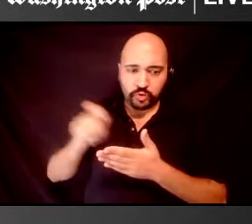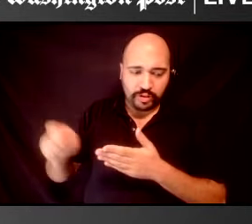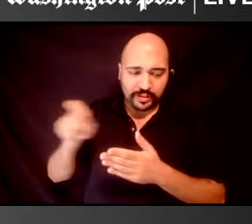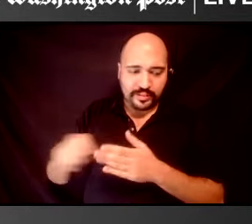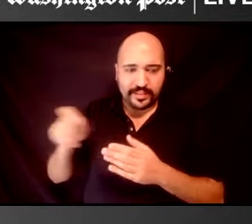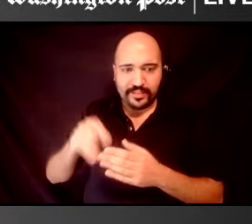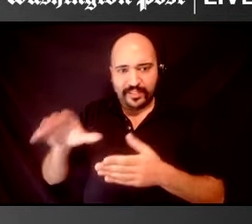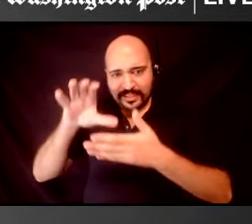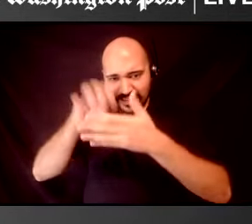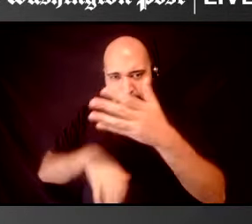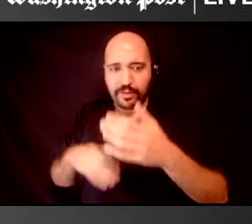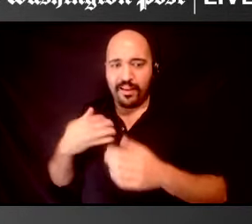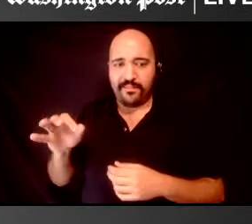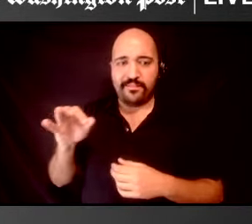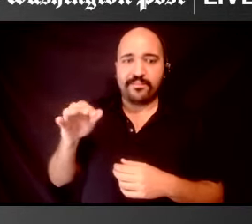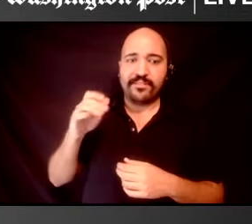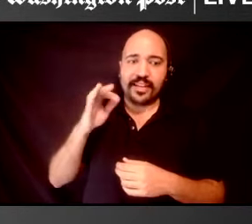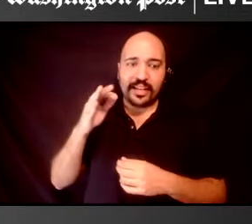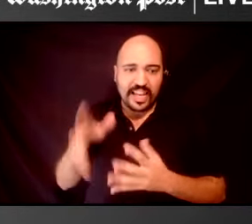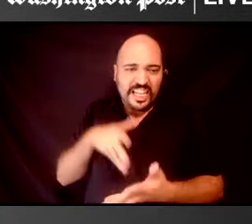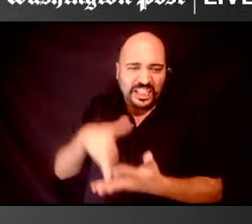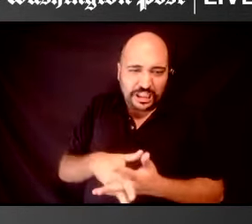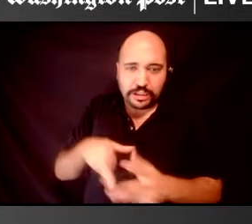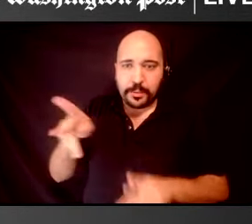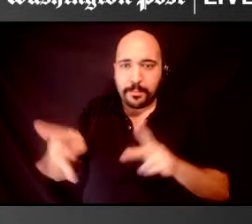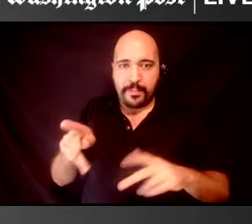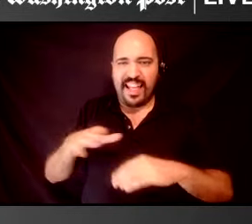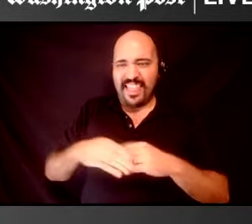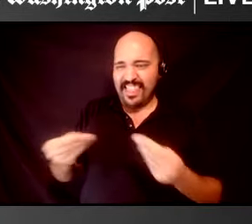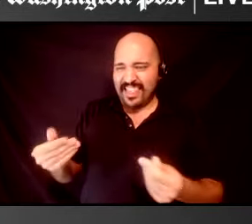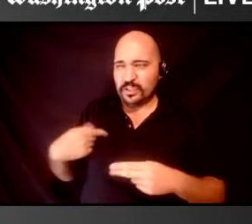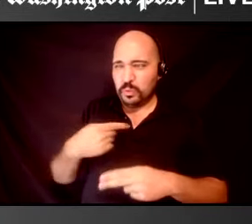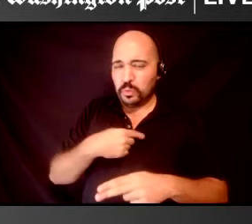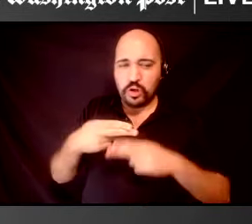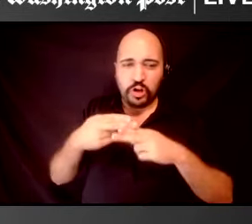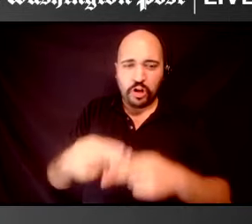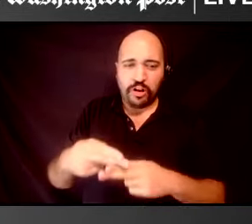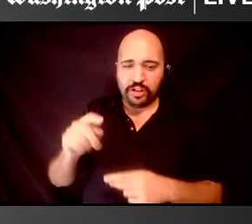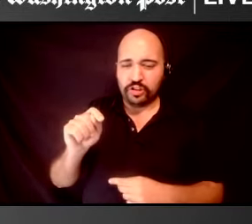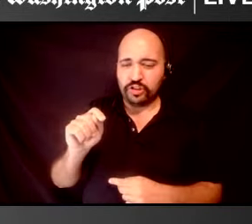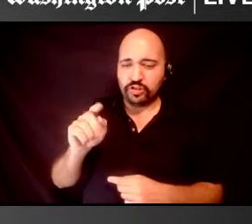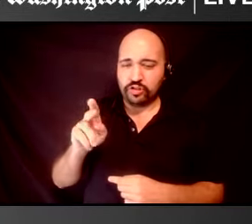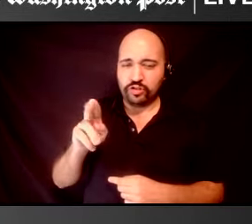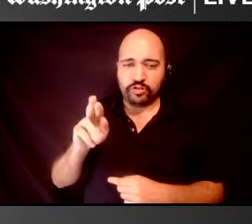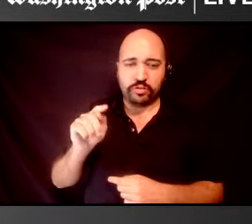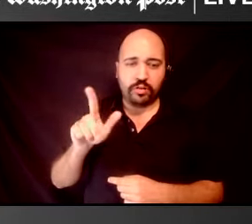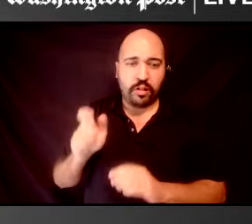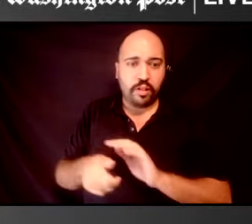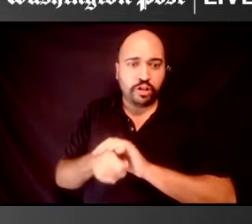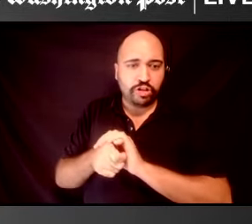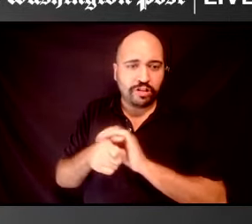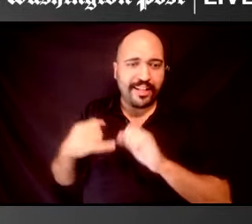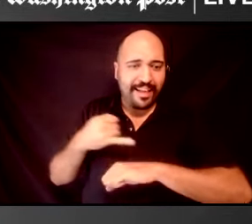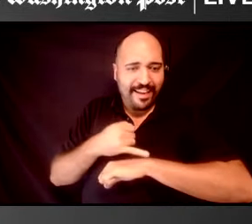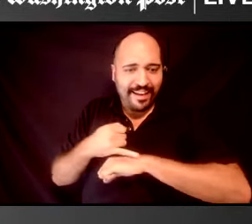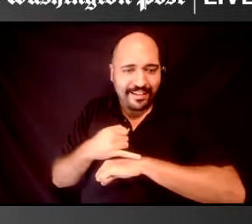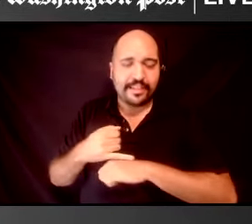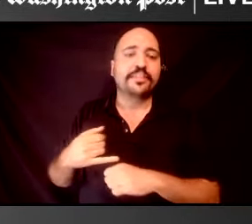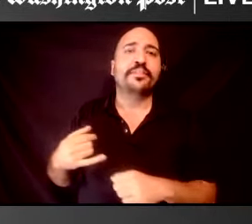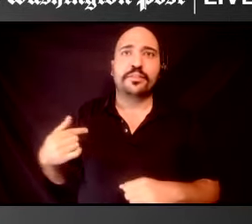on these lands that we refer to as Turtle Island. We also, the Cherokee people were the first,